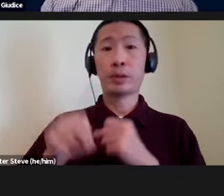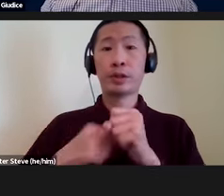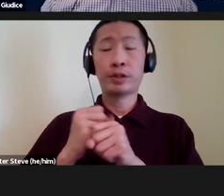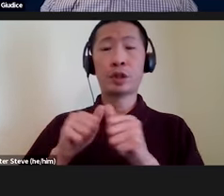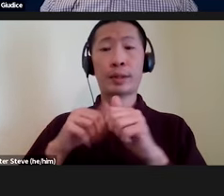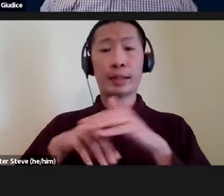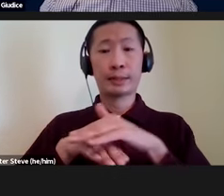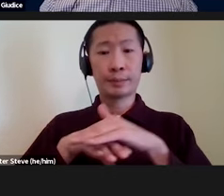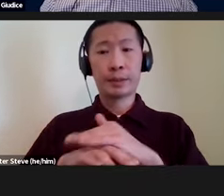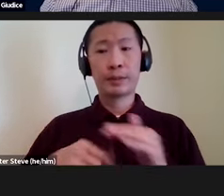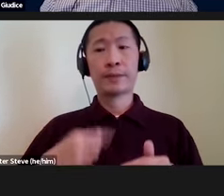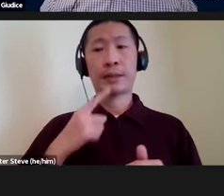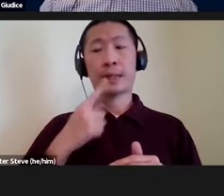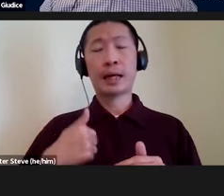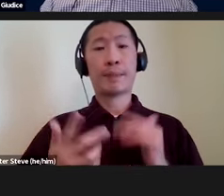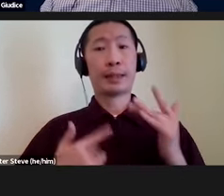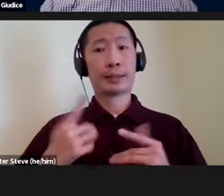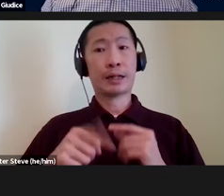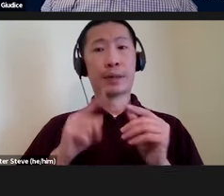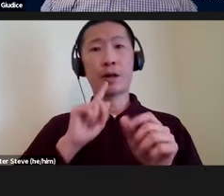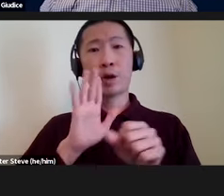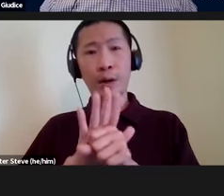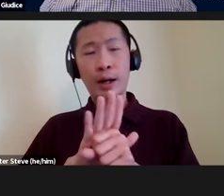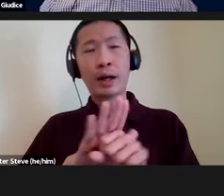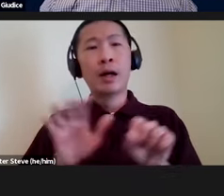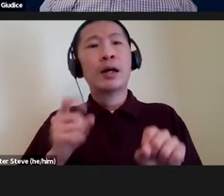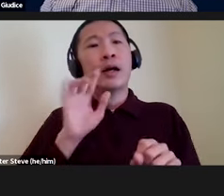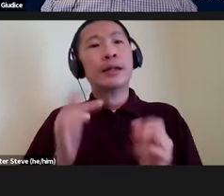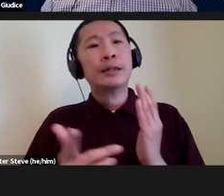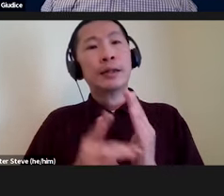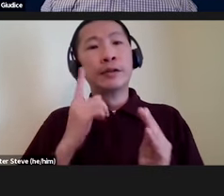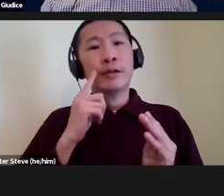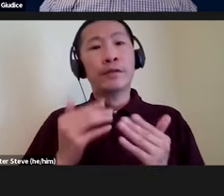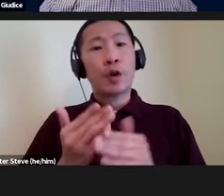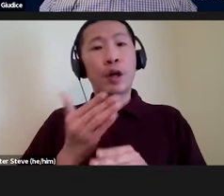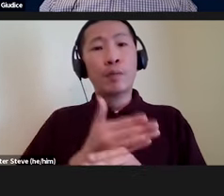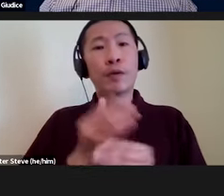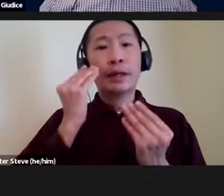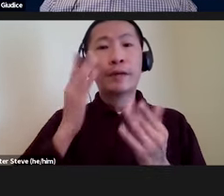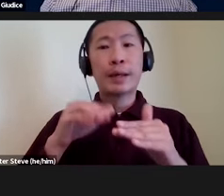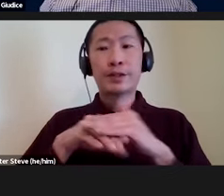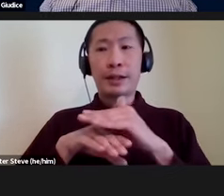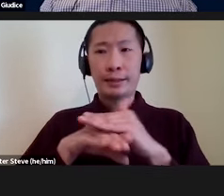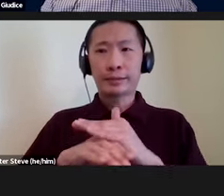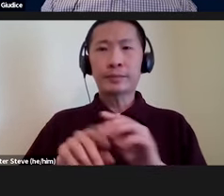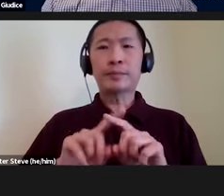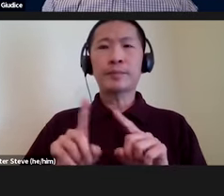I'd say that I'm most excited about the promise and the prospect of this technology for improving information access and